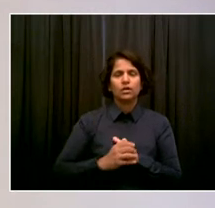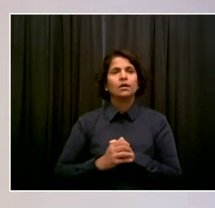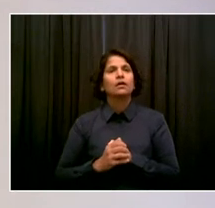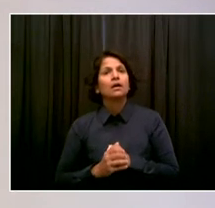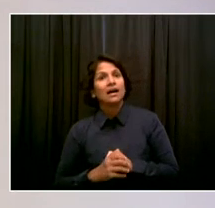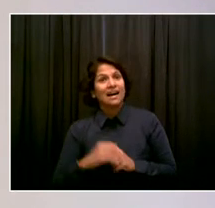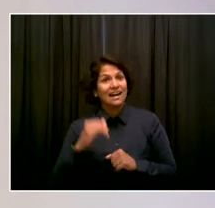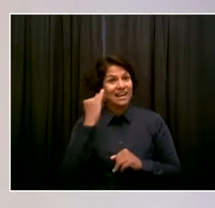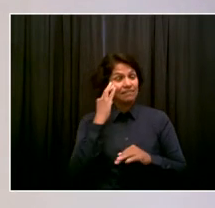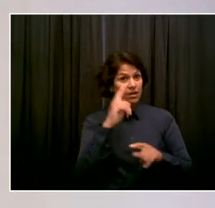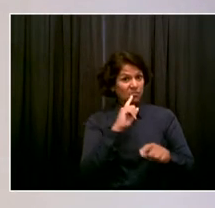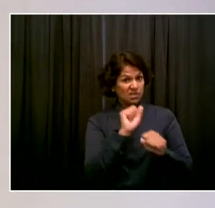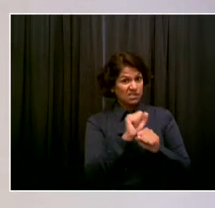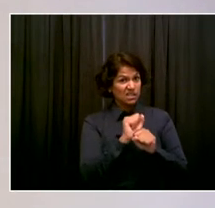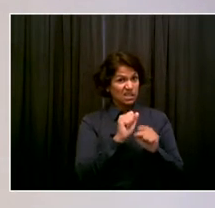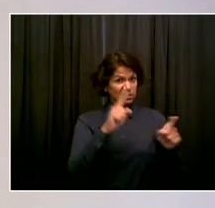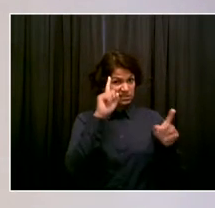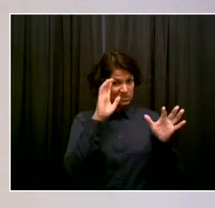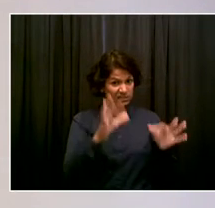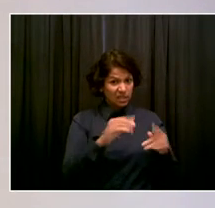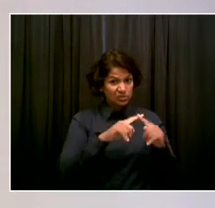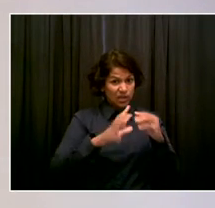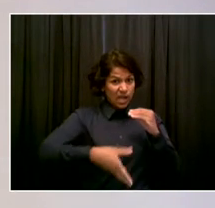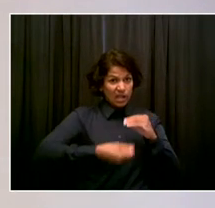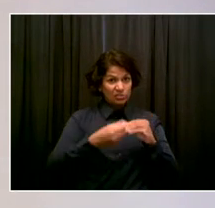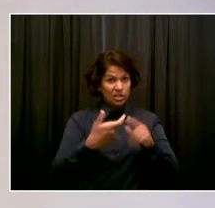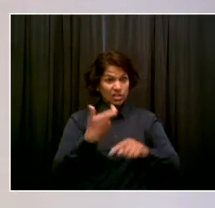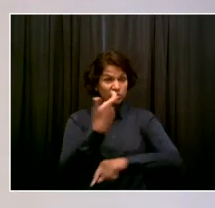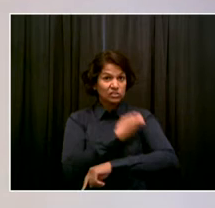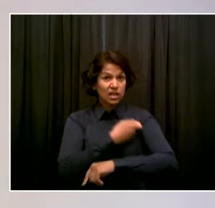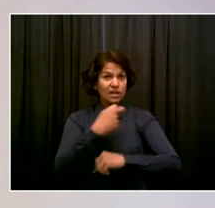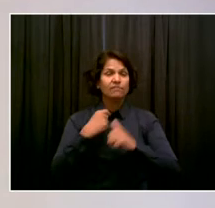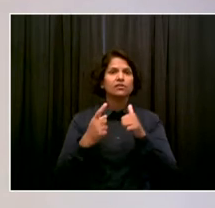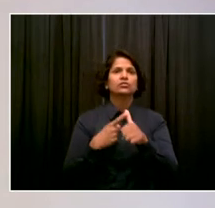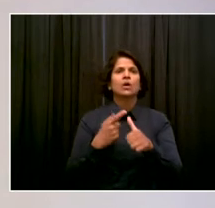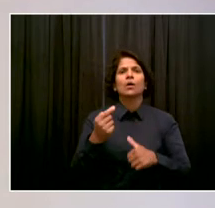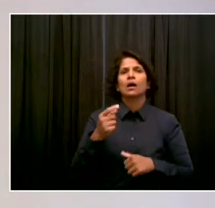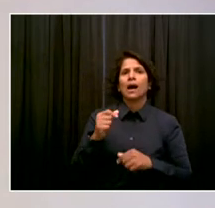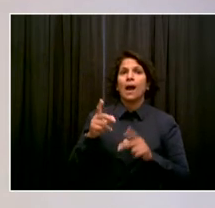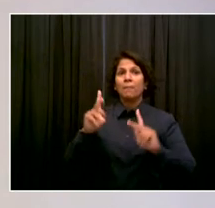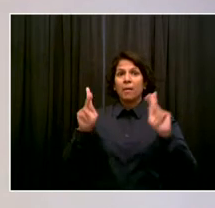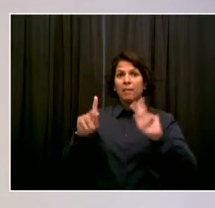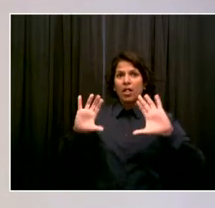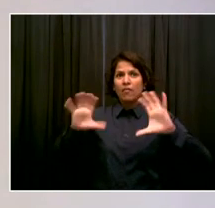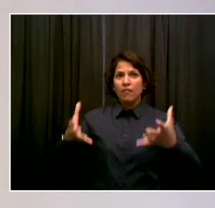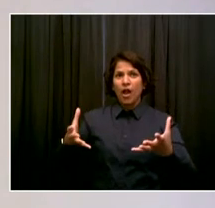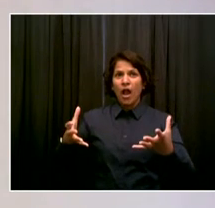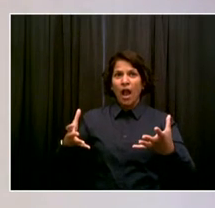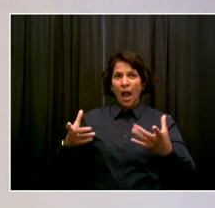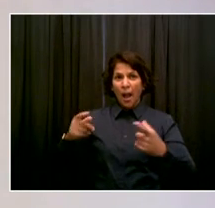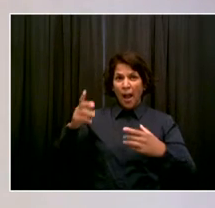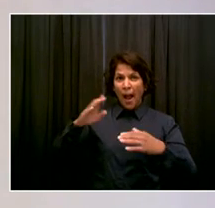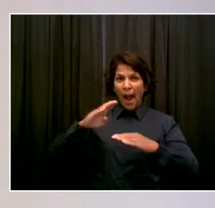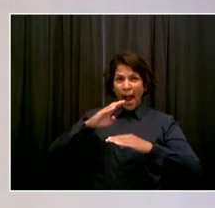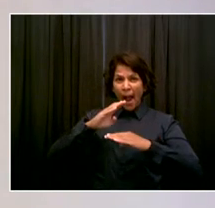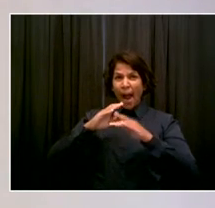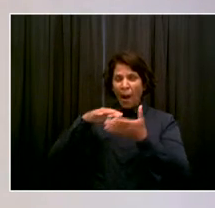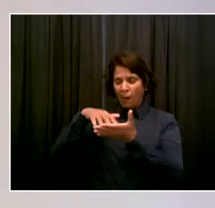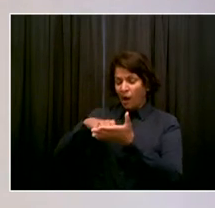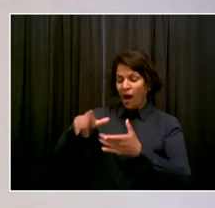likely to be prioritized for people who are immunocompromised, potentially older individuals as well.